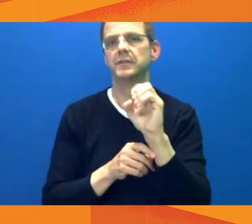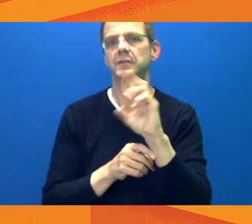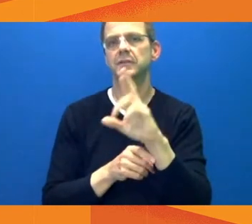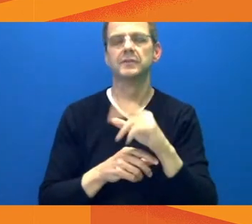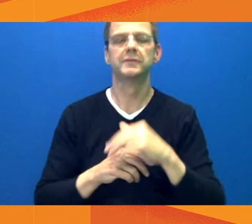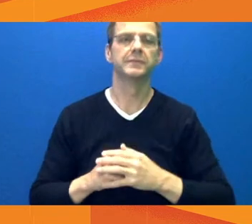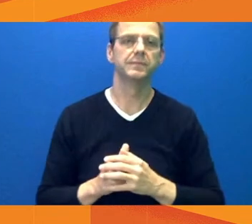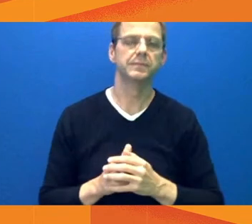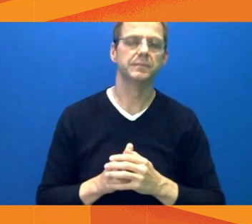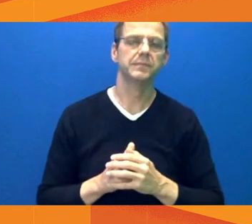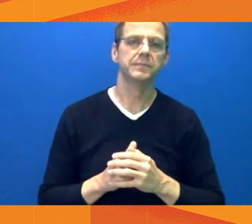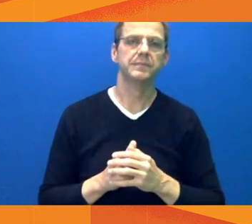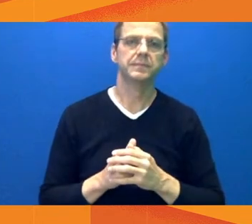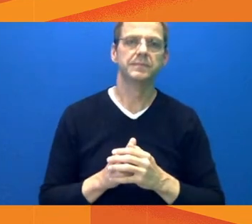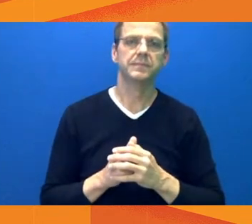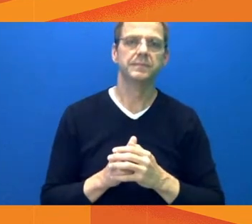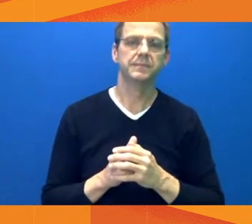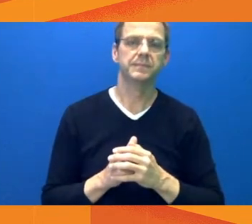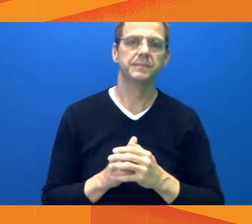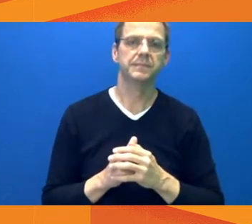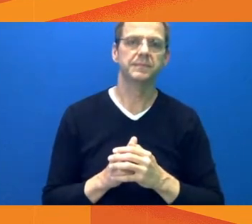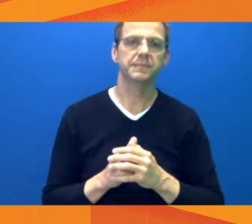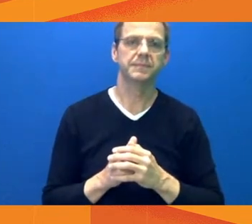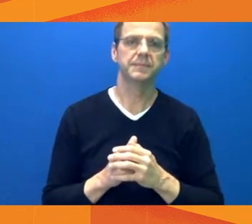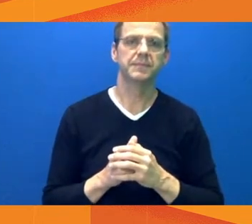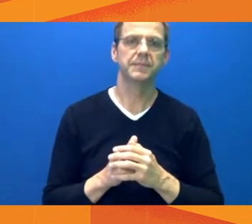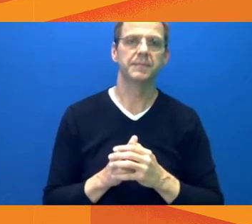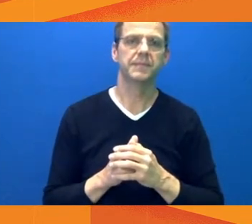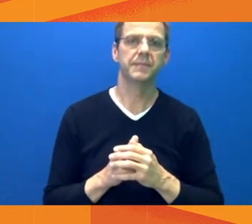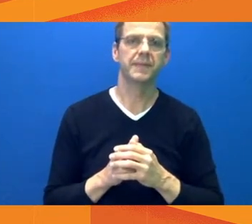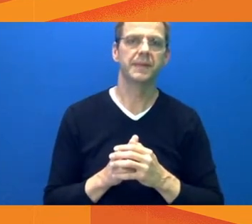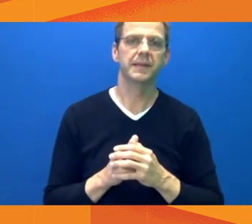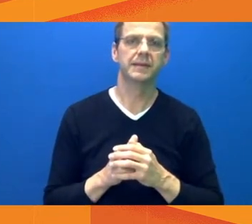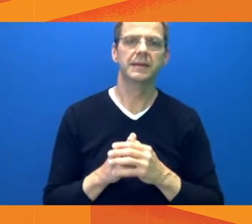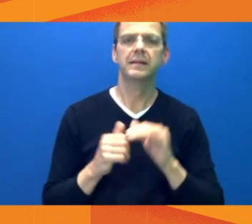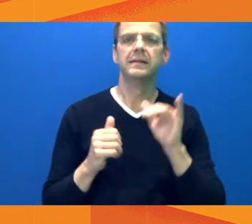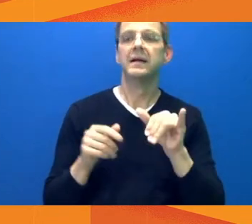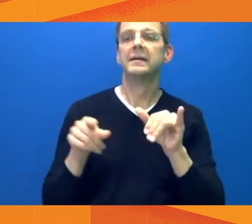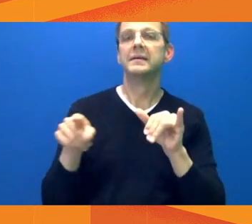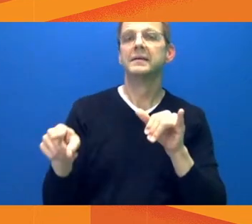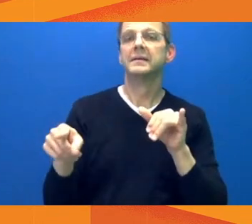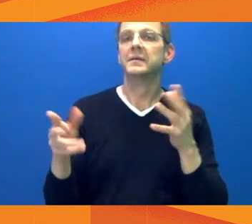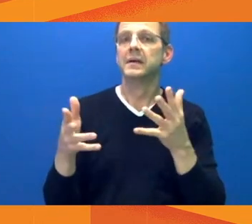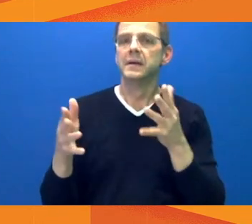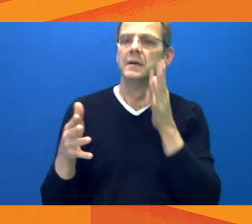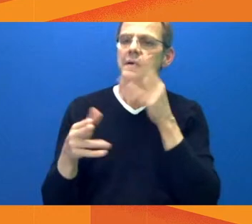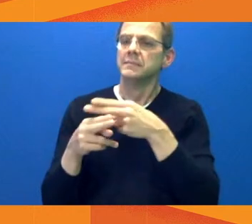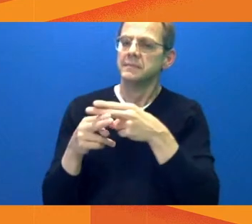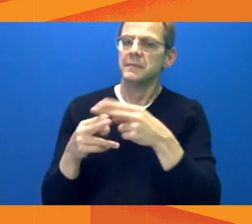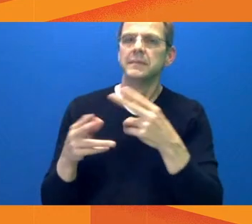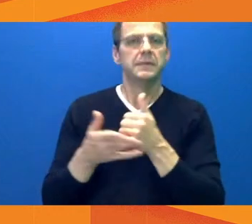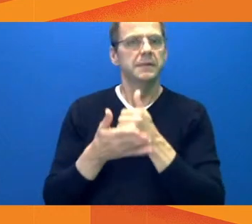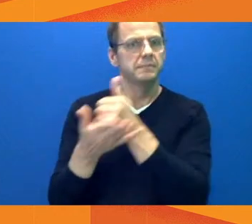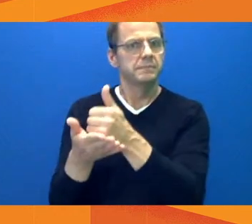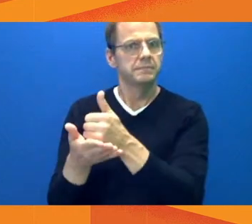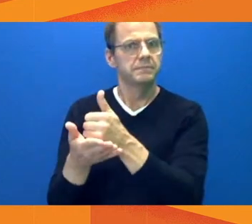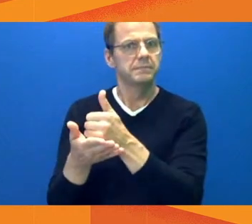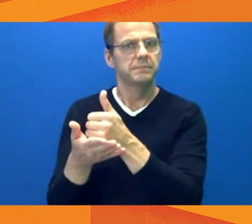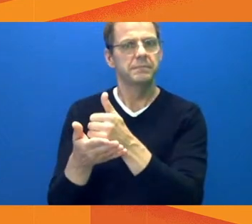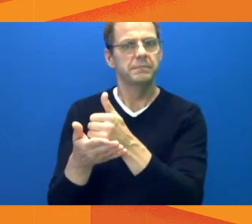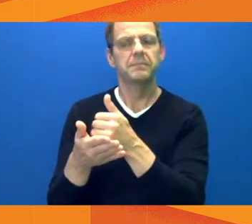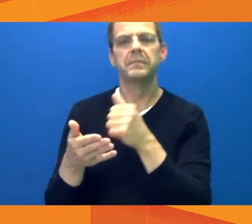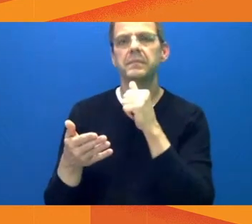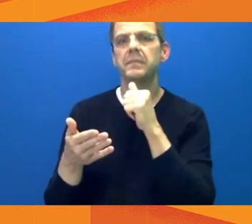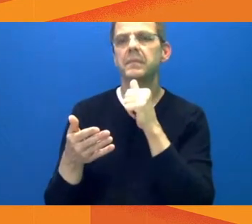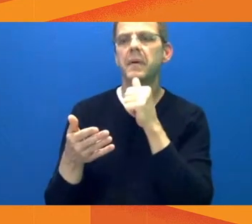need for a permanent solution to homelessness. 300 people a night were staying at Topinawa, and each of them